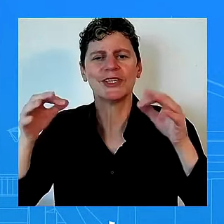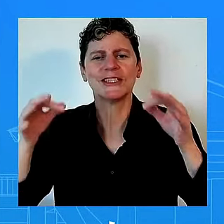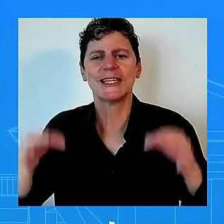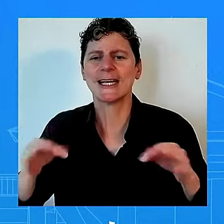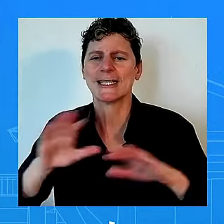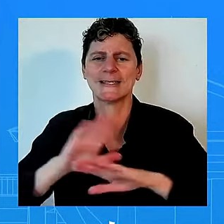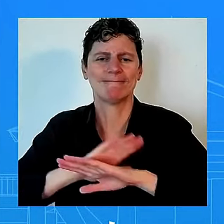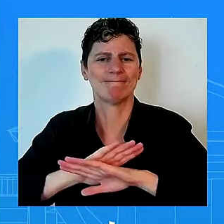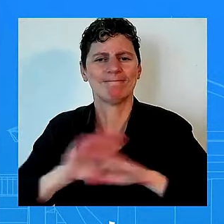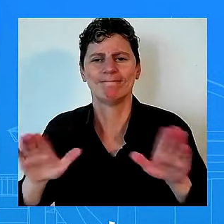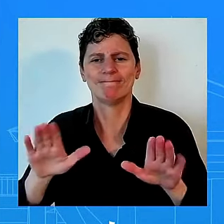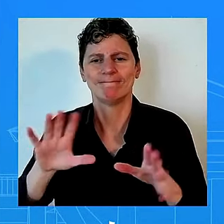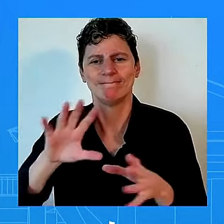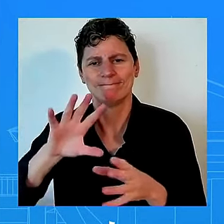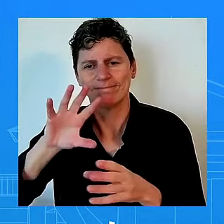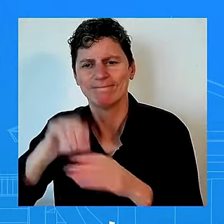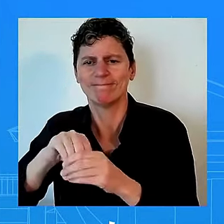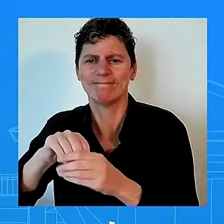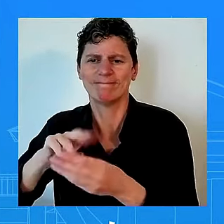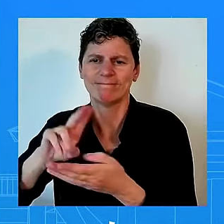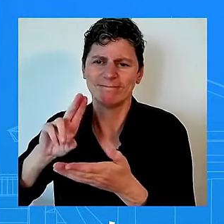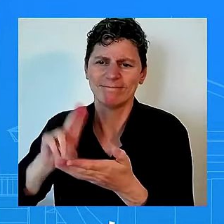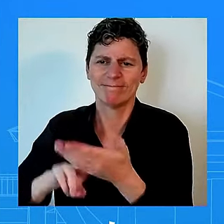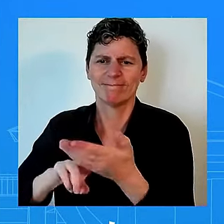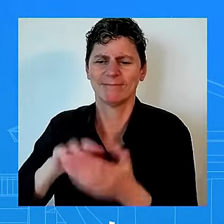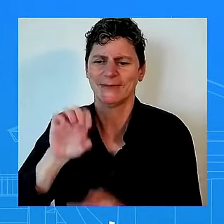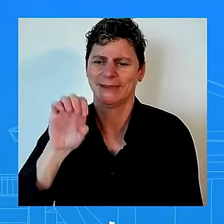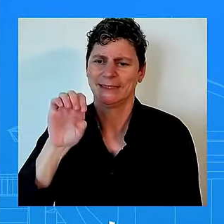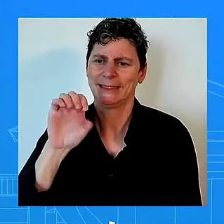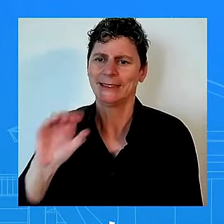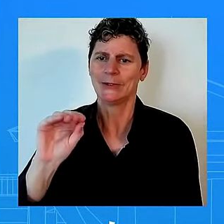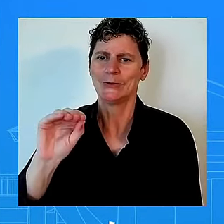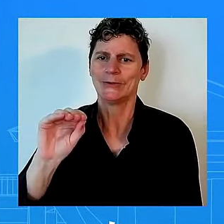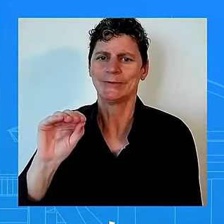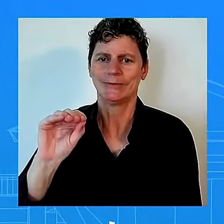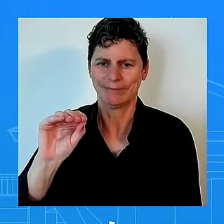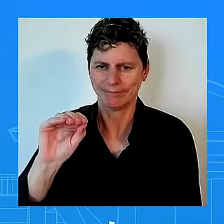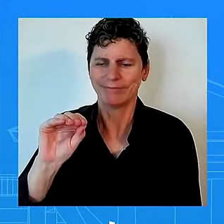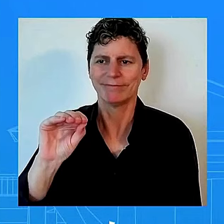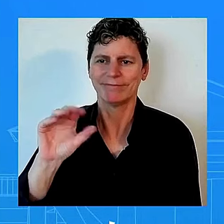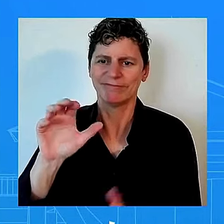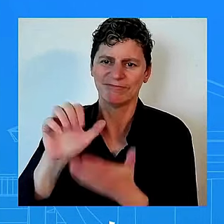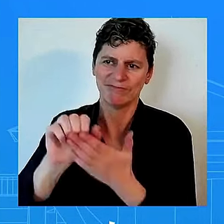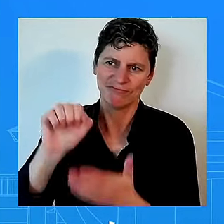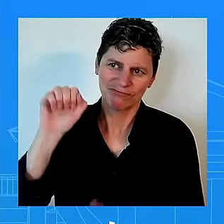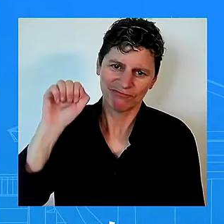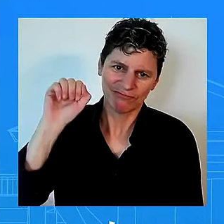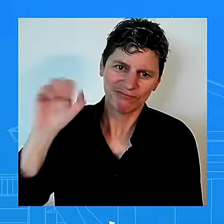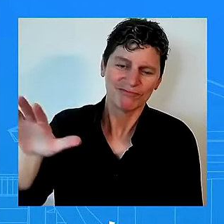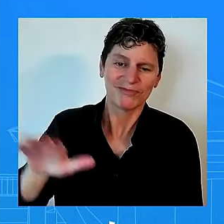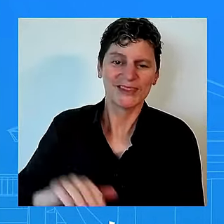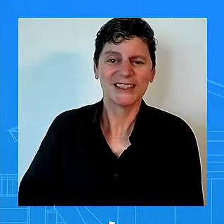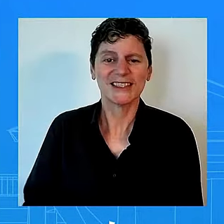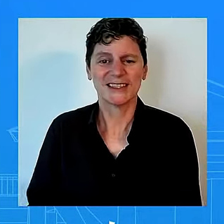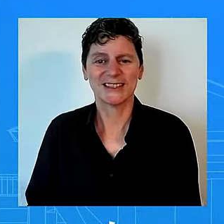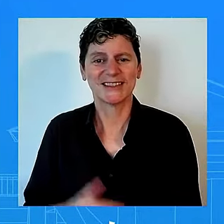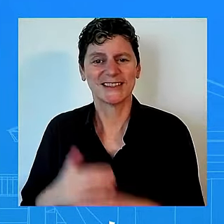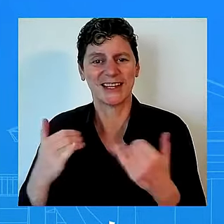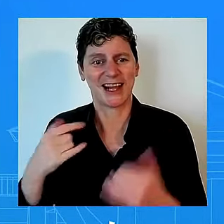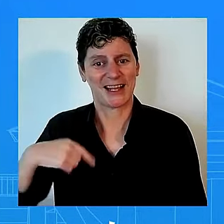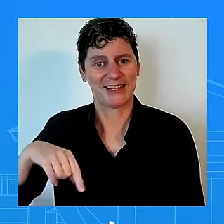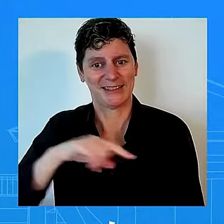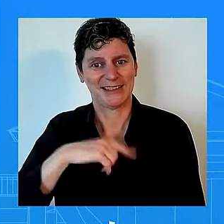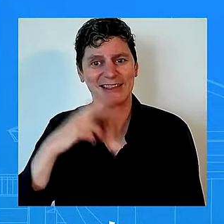about what dobbs decision has done and we don't even have to it doesn't have to come from us we could see what has happened across uh the